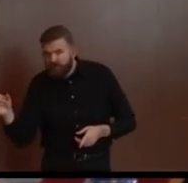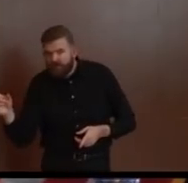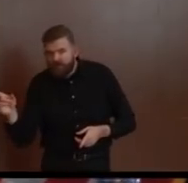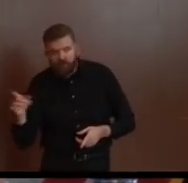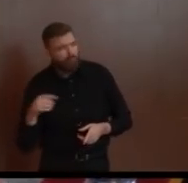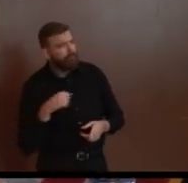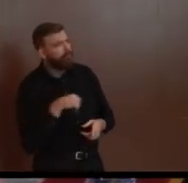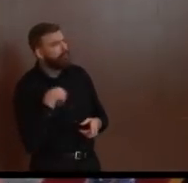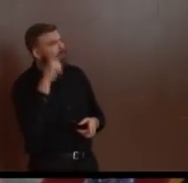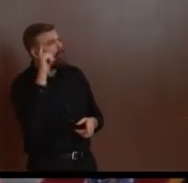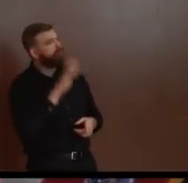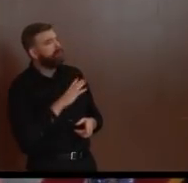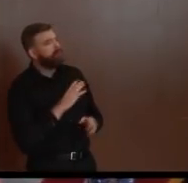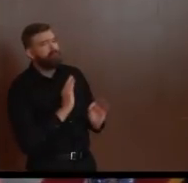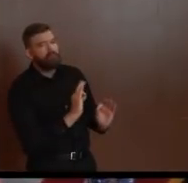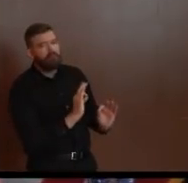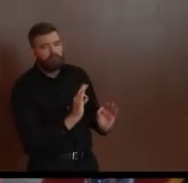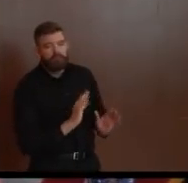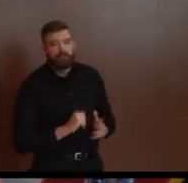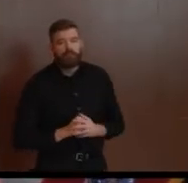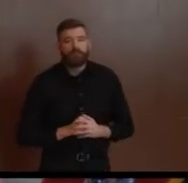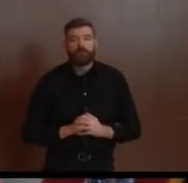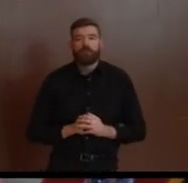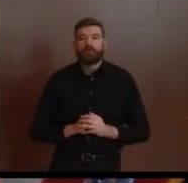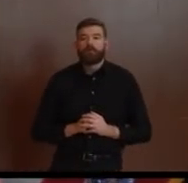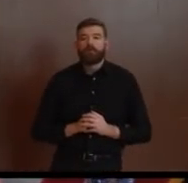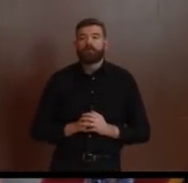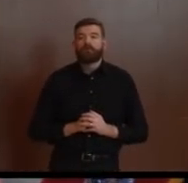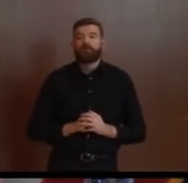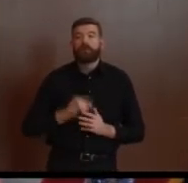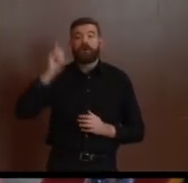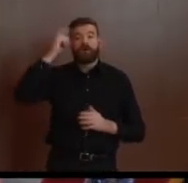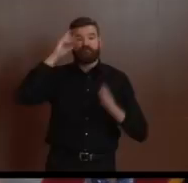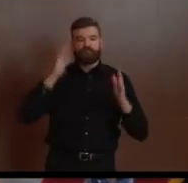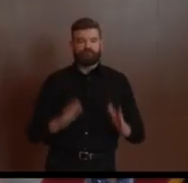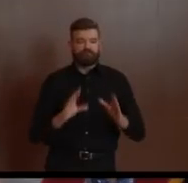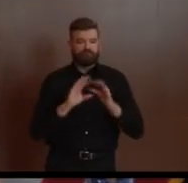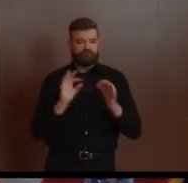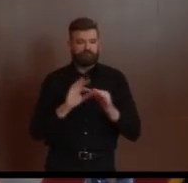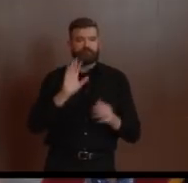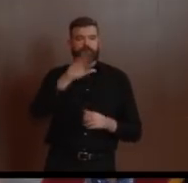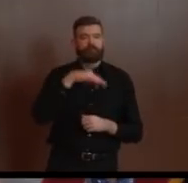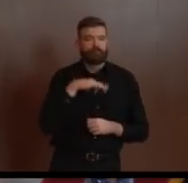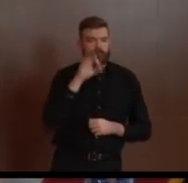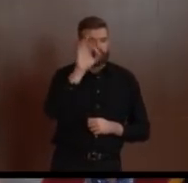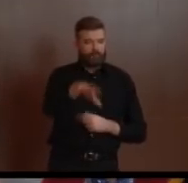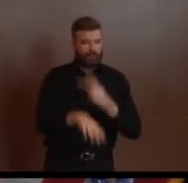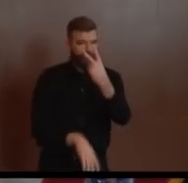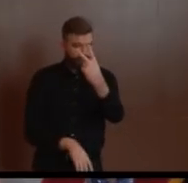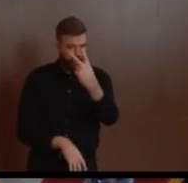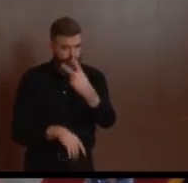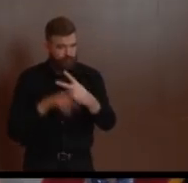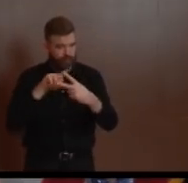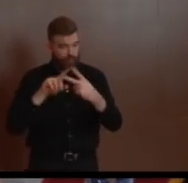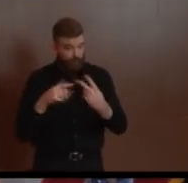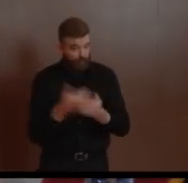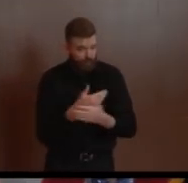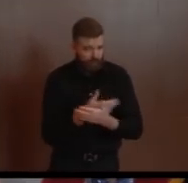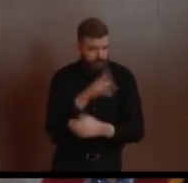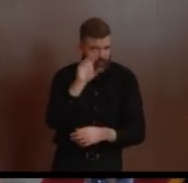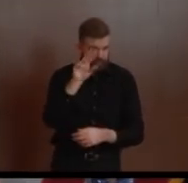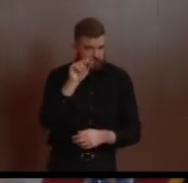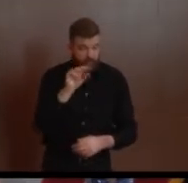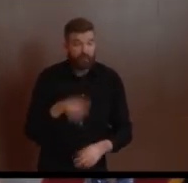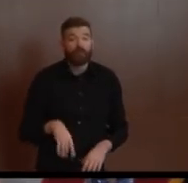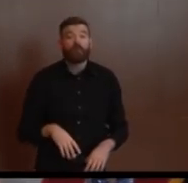two quick points before returning to the attorney general. So not new cases, but total cases. The top five counties, far and away Bergen